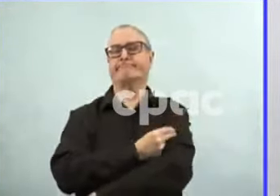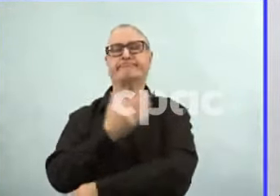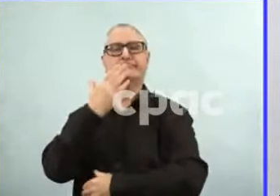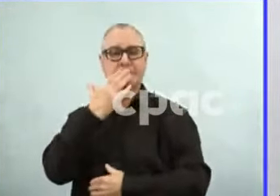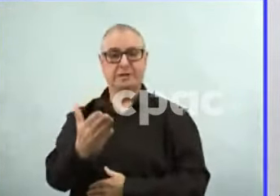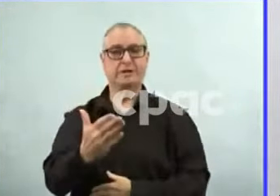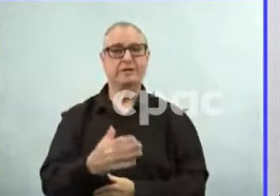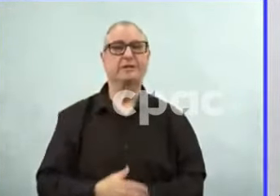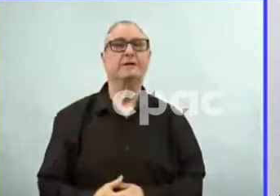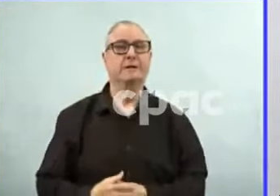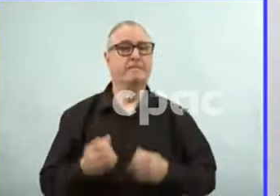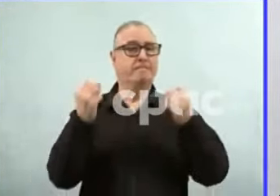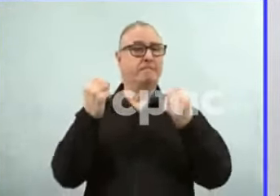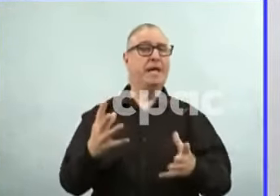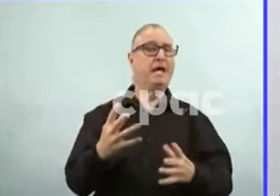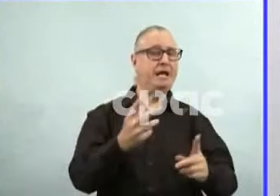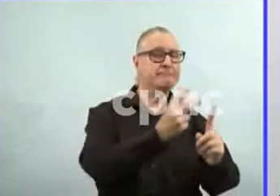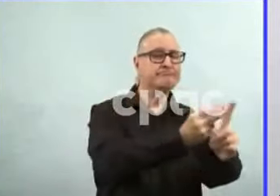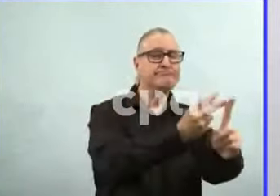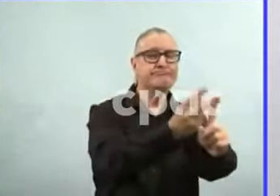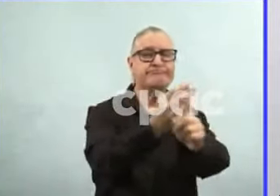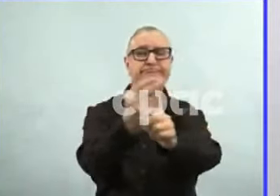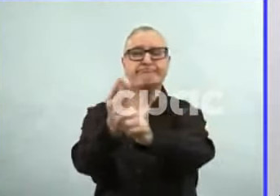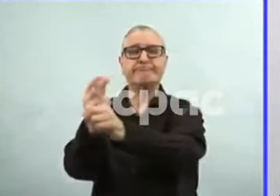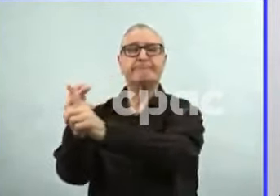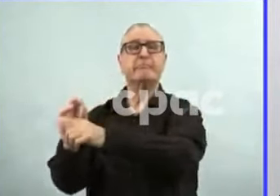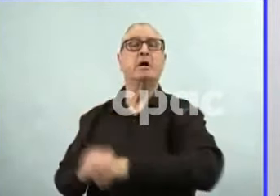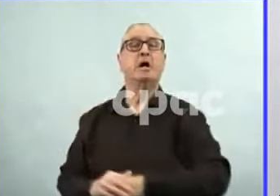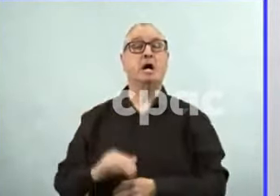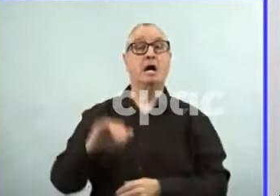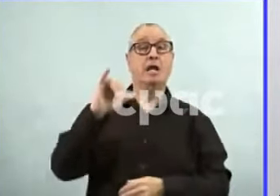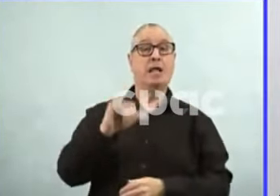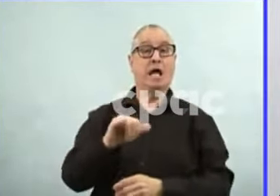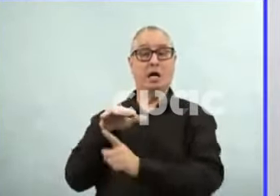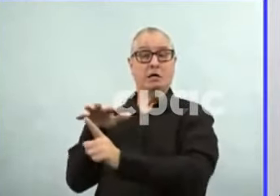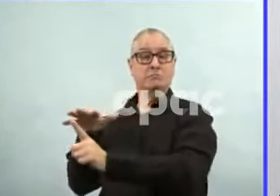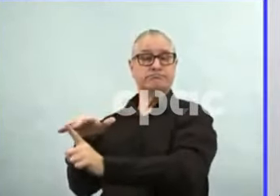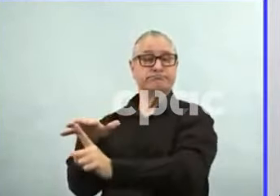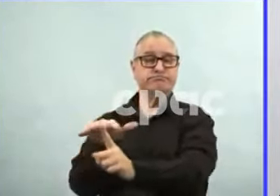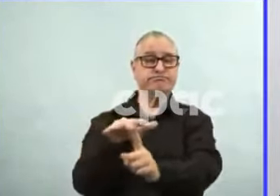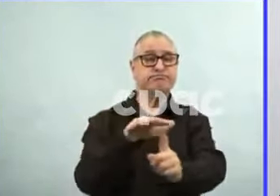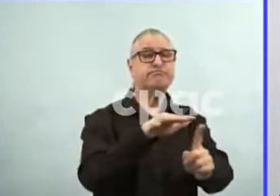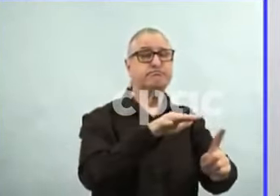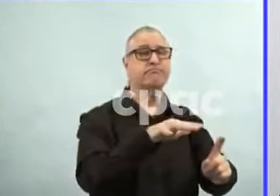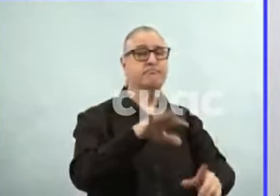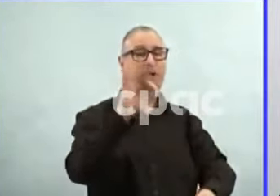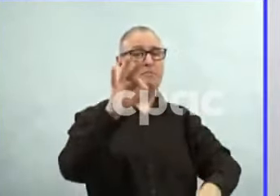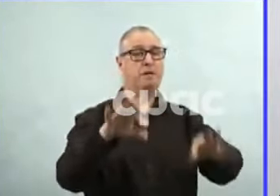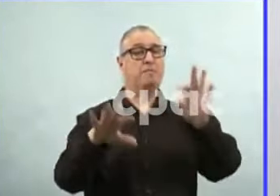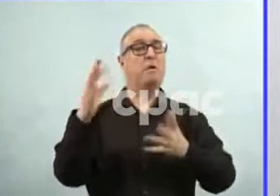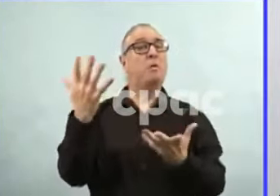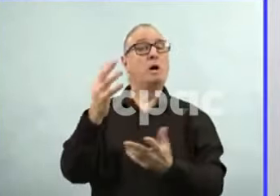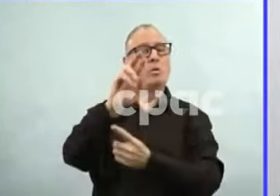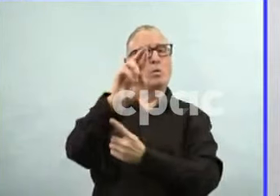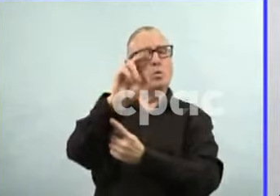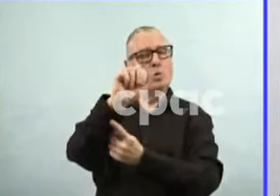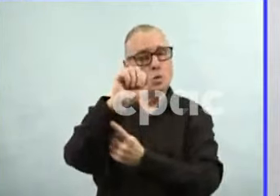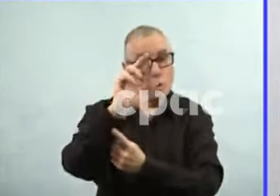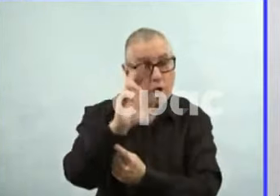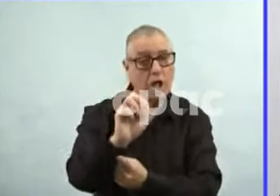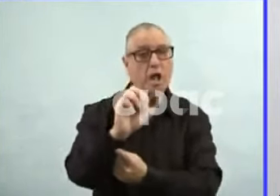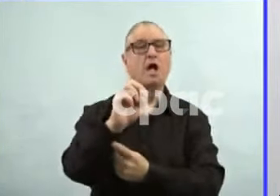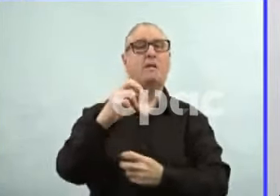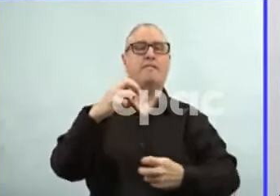date, common, uncommon, and rare side effects would have been detected by now. It's very unlikely that researchers will be